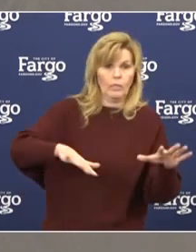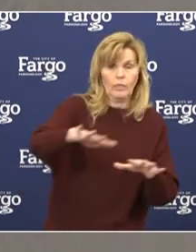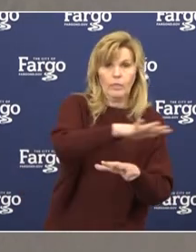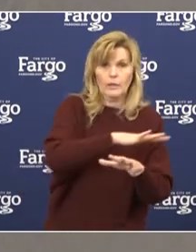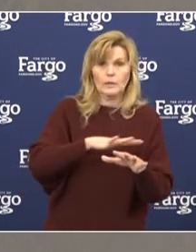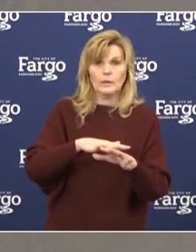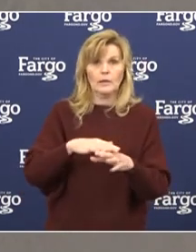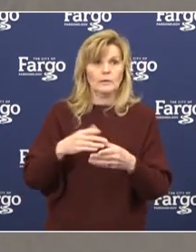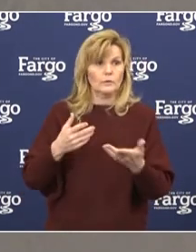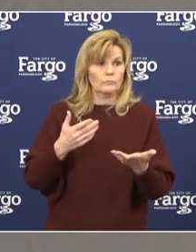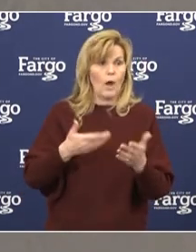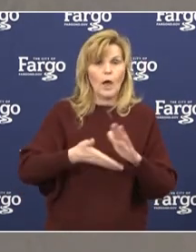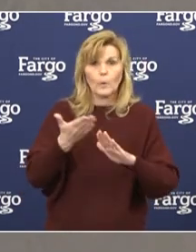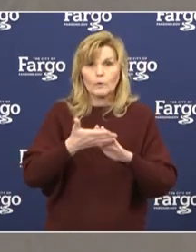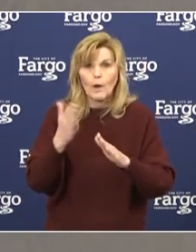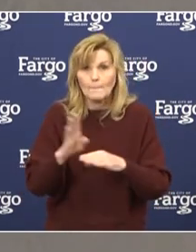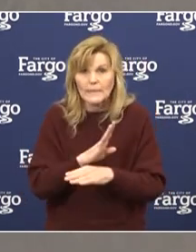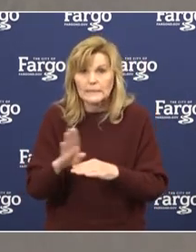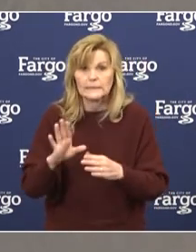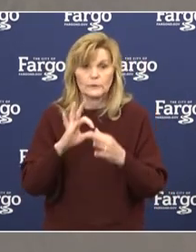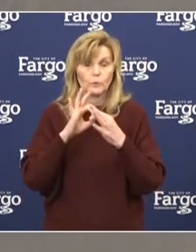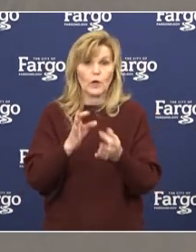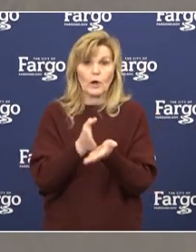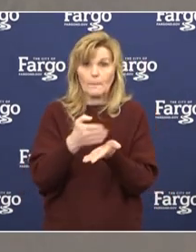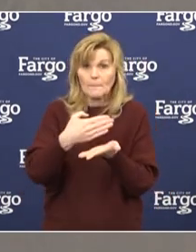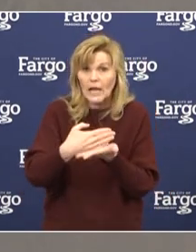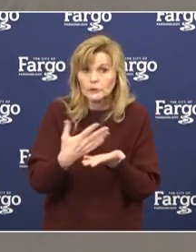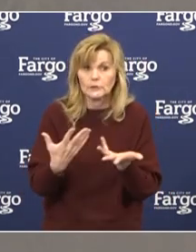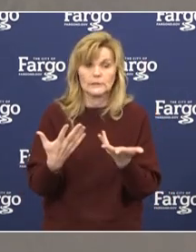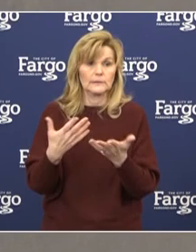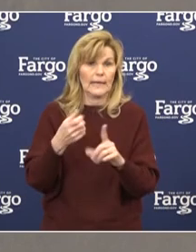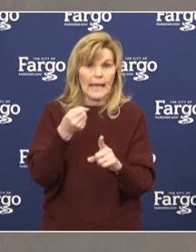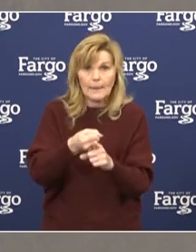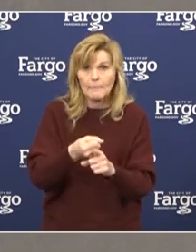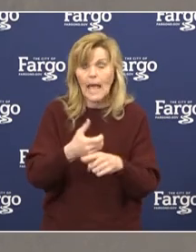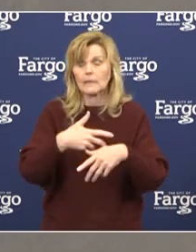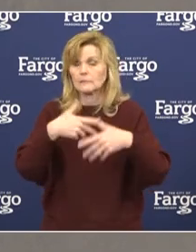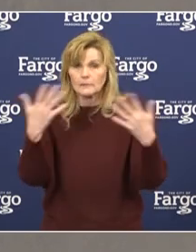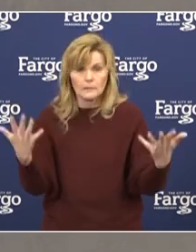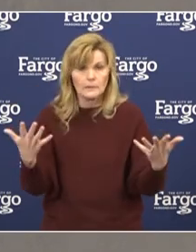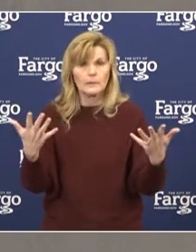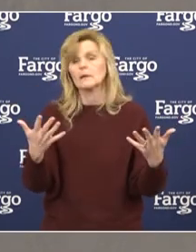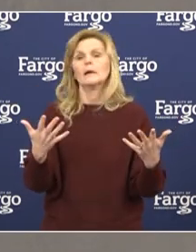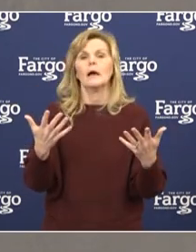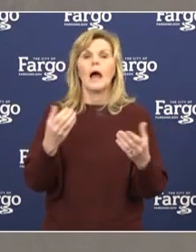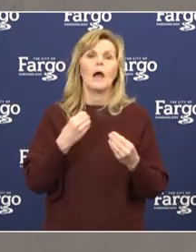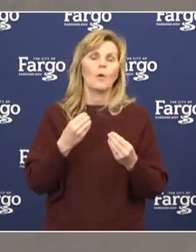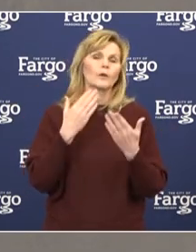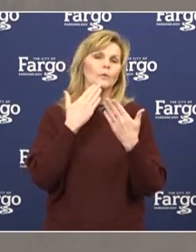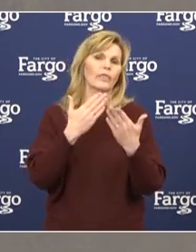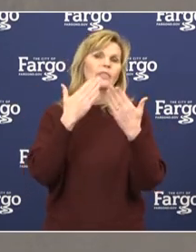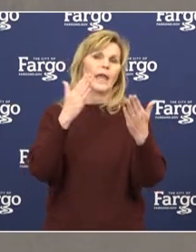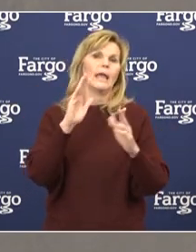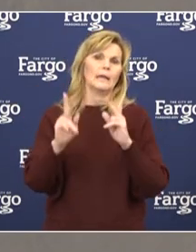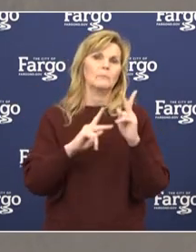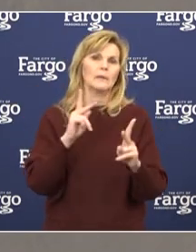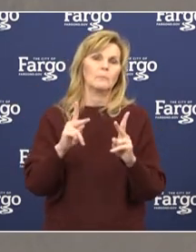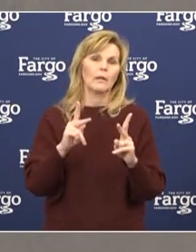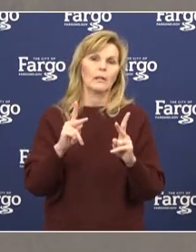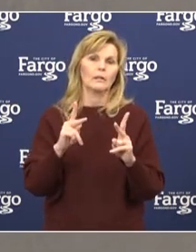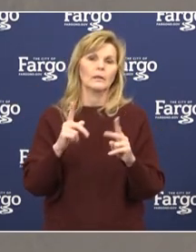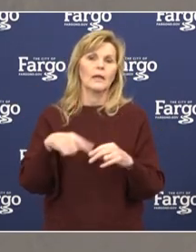to look like for us in the future regarding budgets and impacts and things of that nature. I do want to send a shout-out to folks that are in